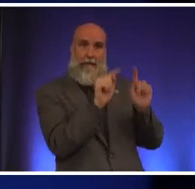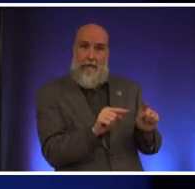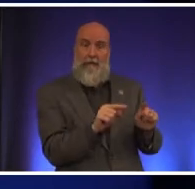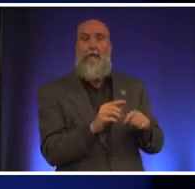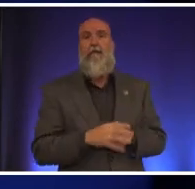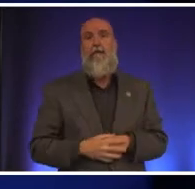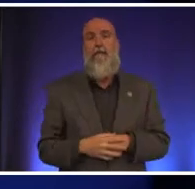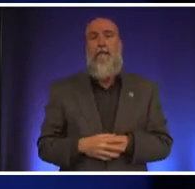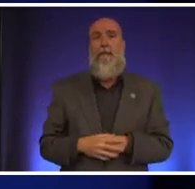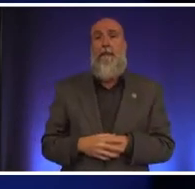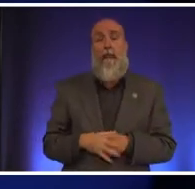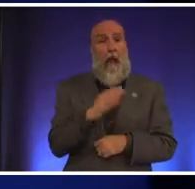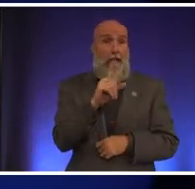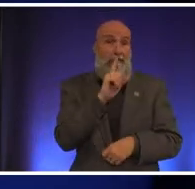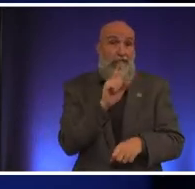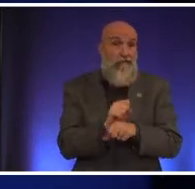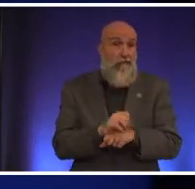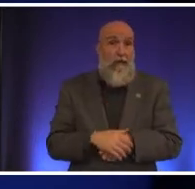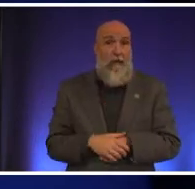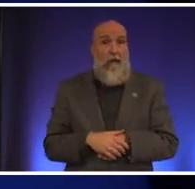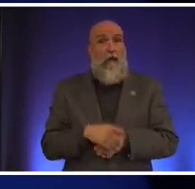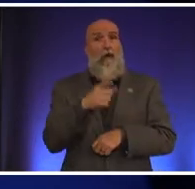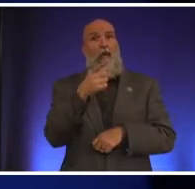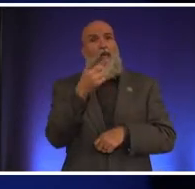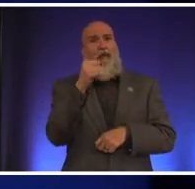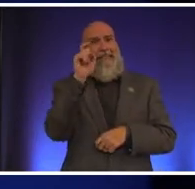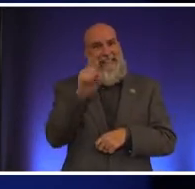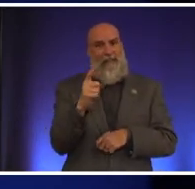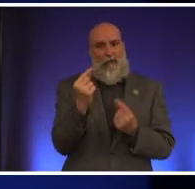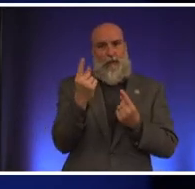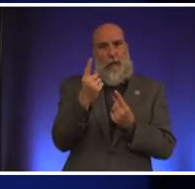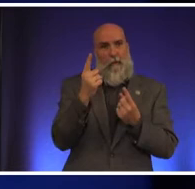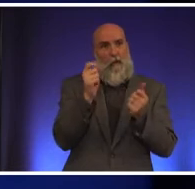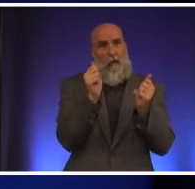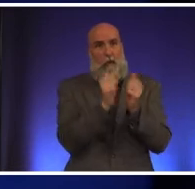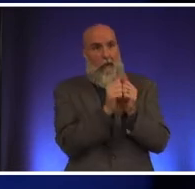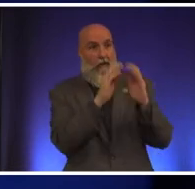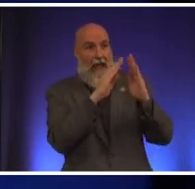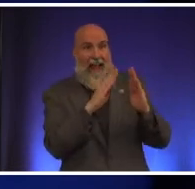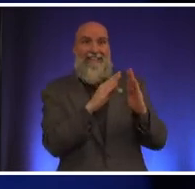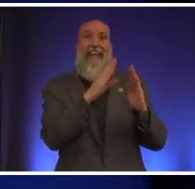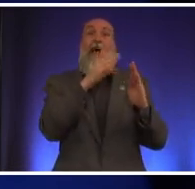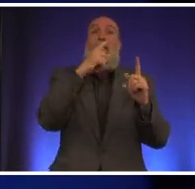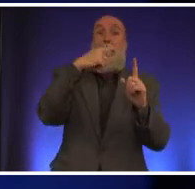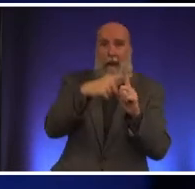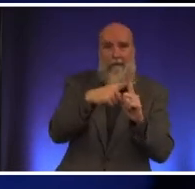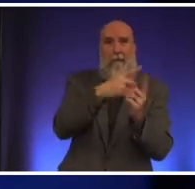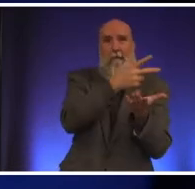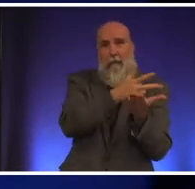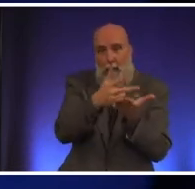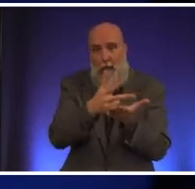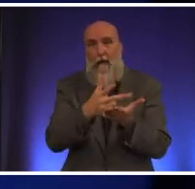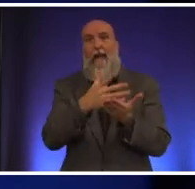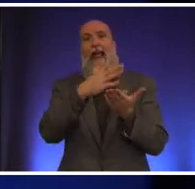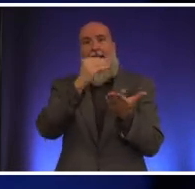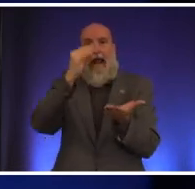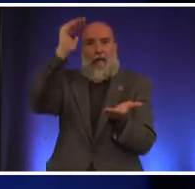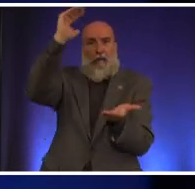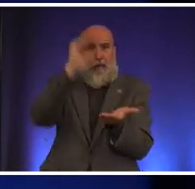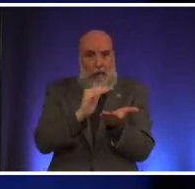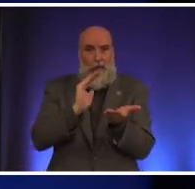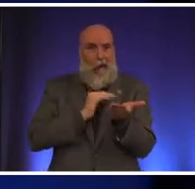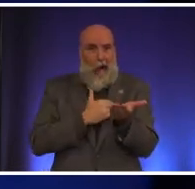the answer and it's true that you're going to need to do something in addition with regard to parking and and and reducing some parking